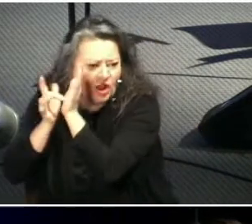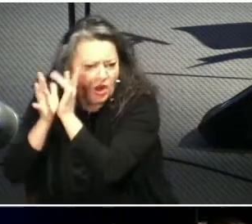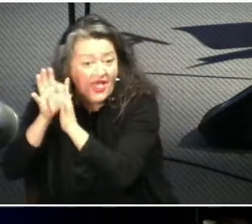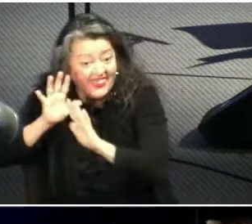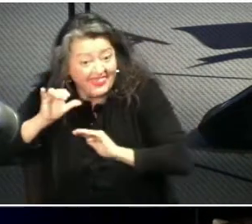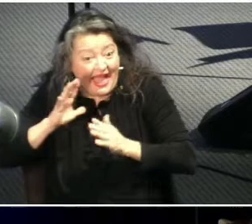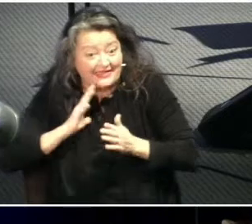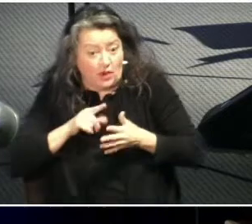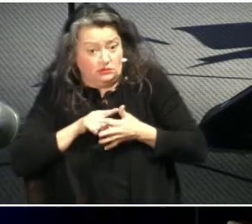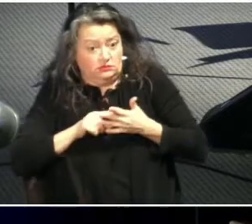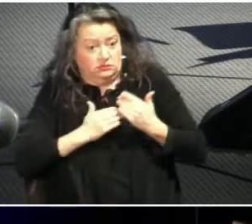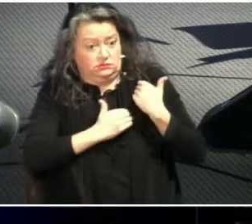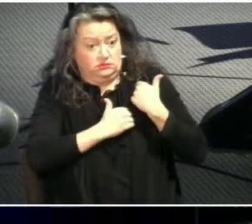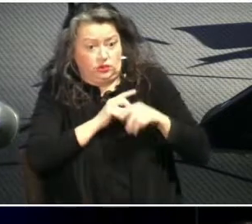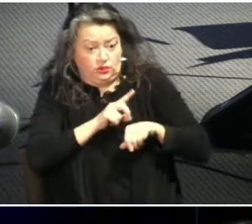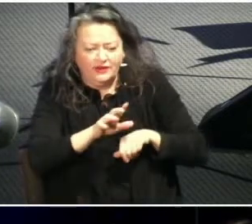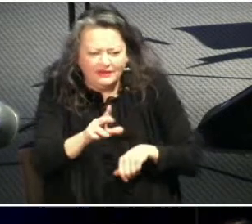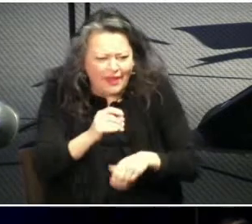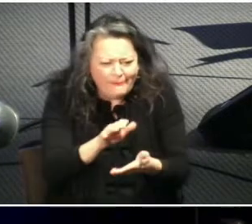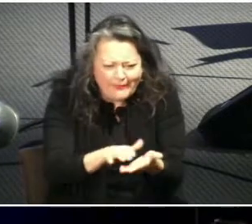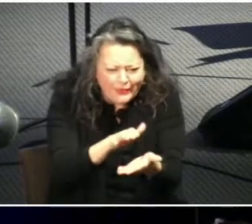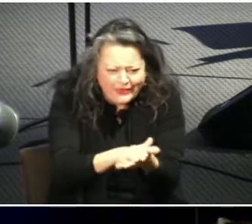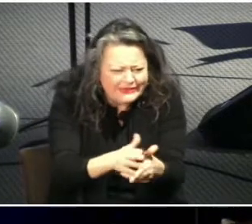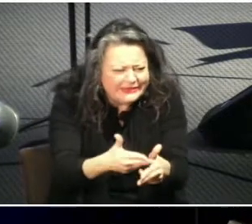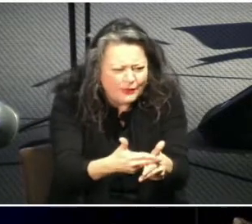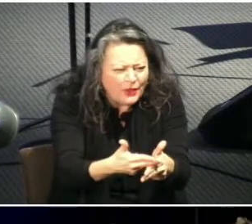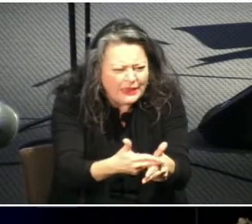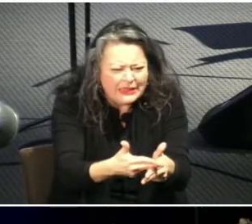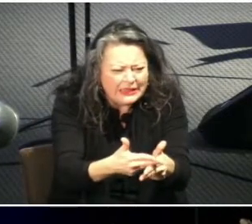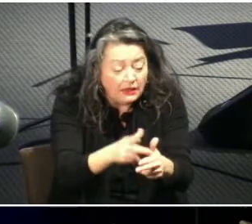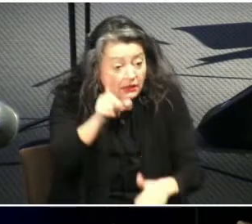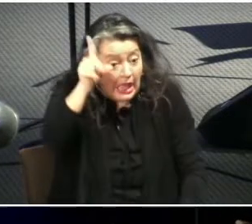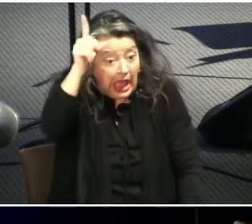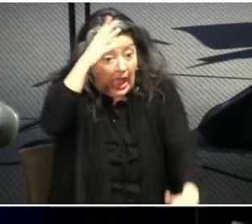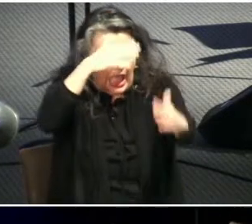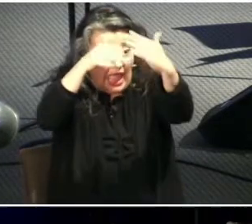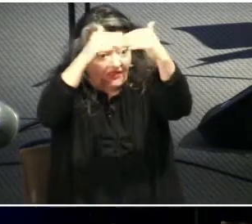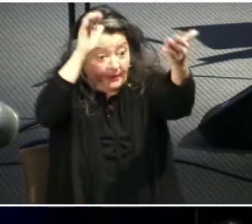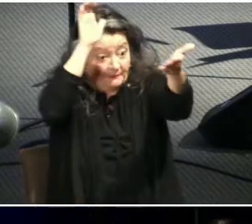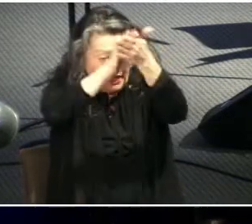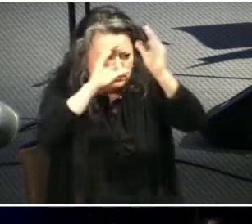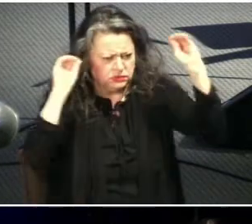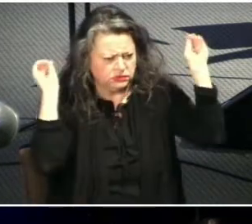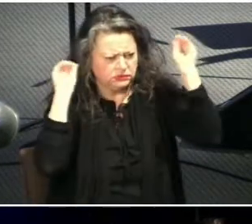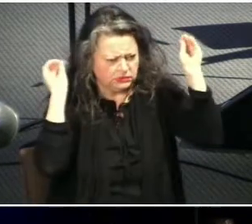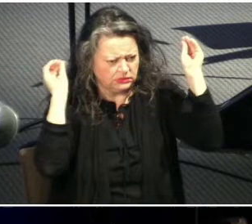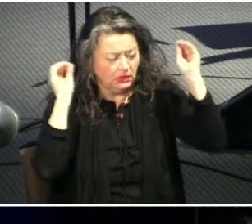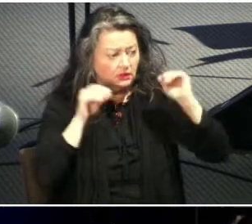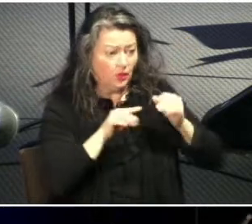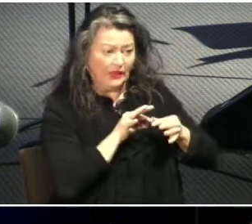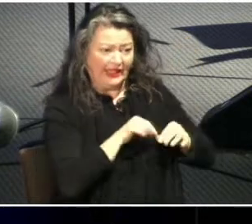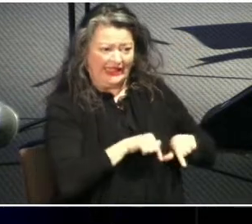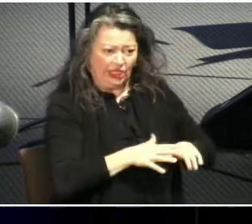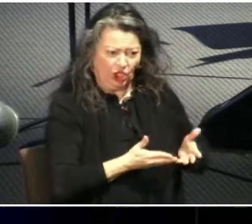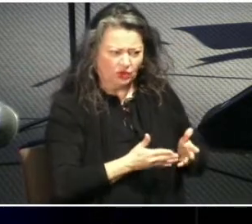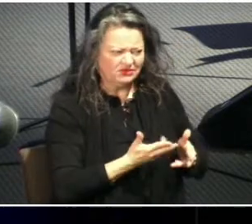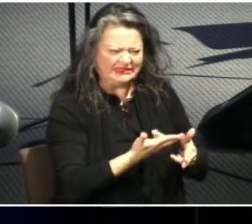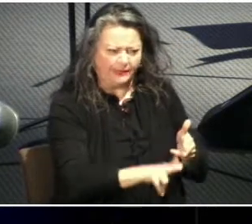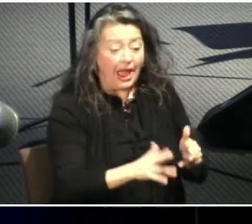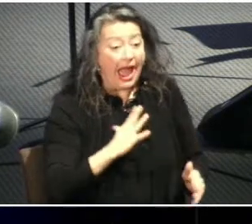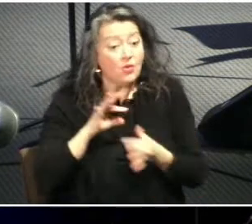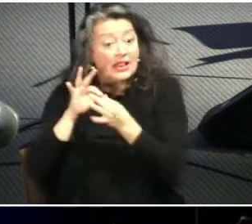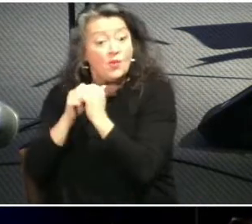is only temporary there's not going to be marriage in heaven but our relationship with our lord is eternal